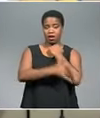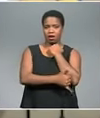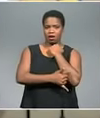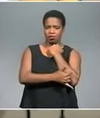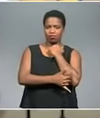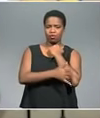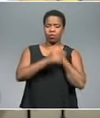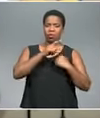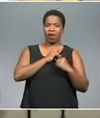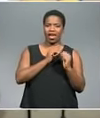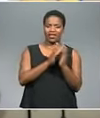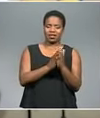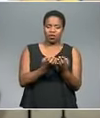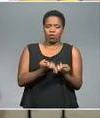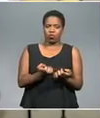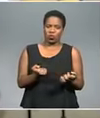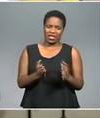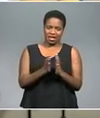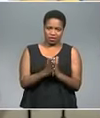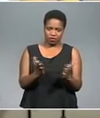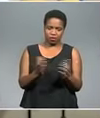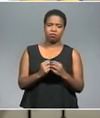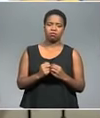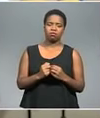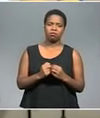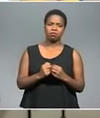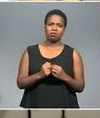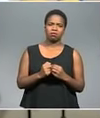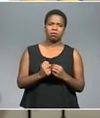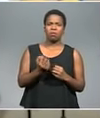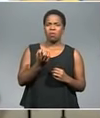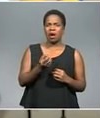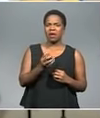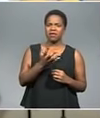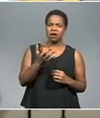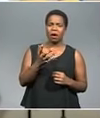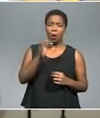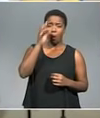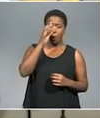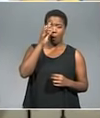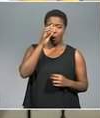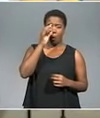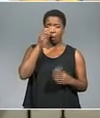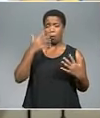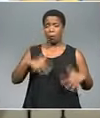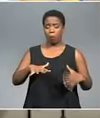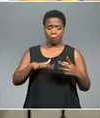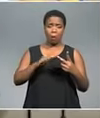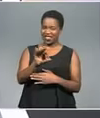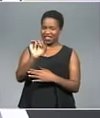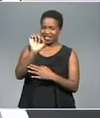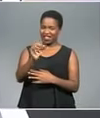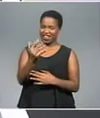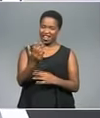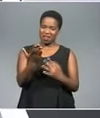resources. We have the bigger reserve of the oil in the world. We have the bigger reserve of the gold in the world.